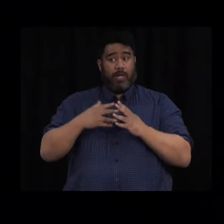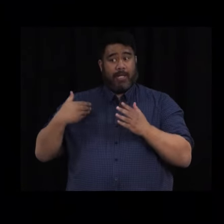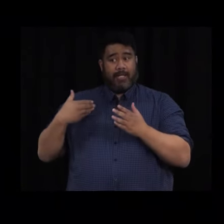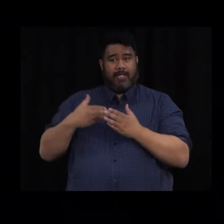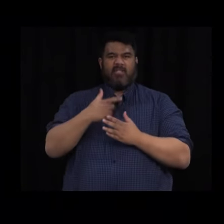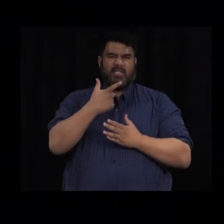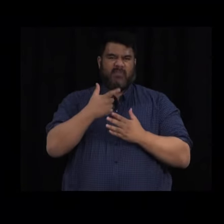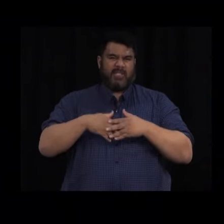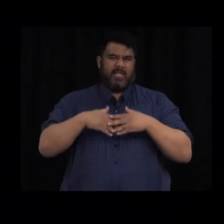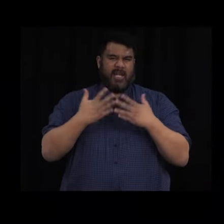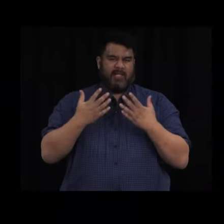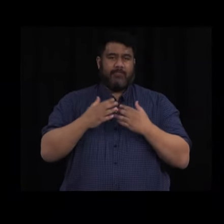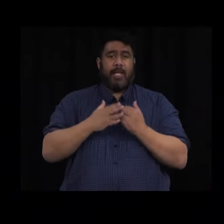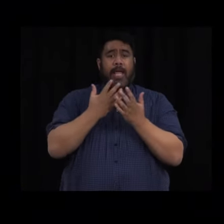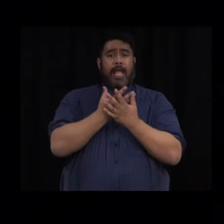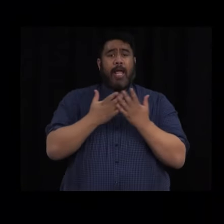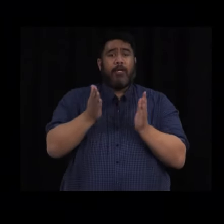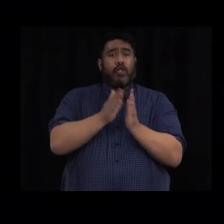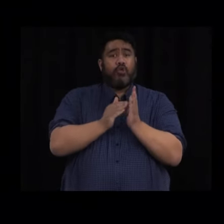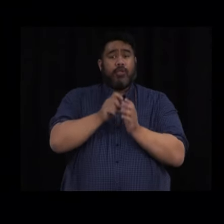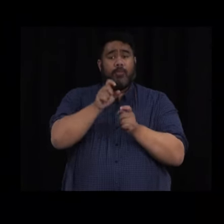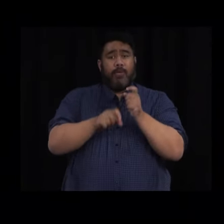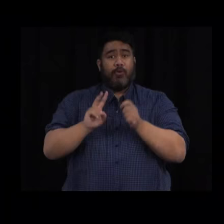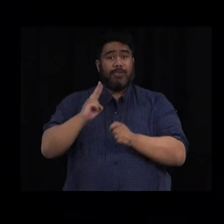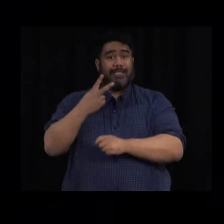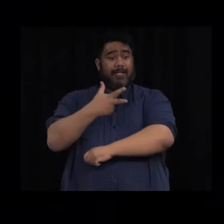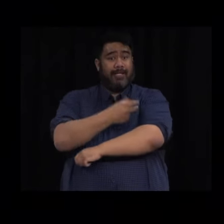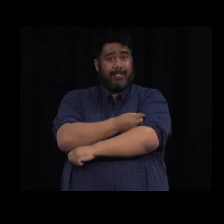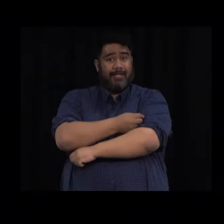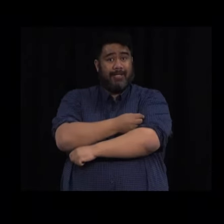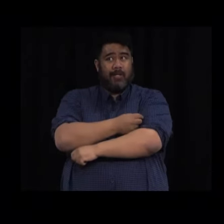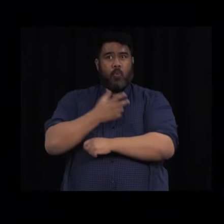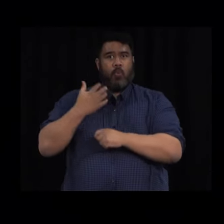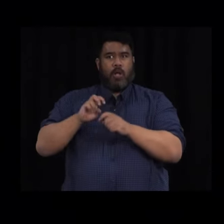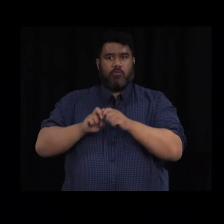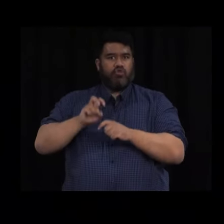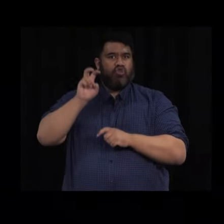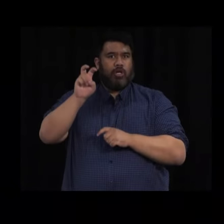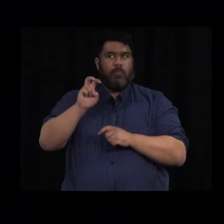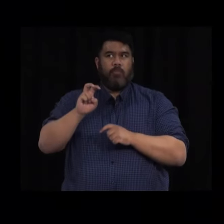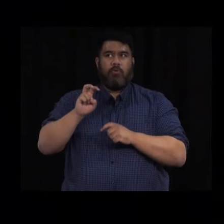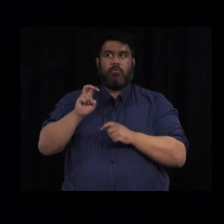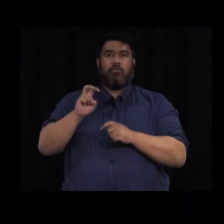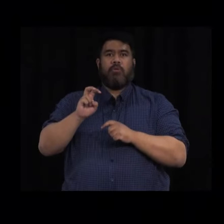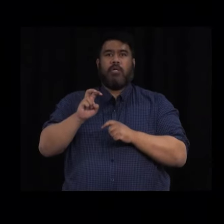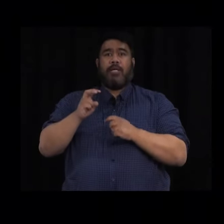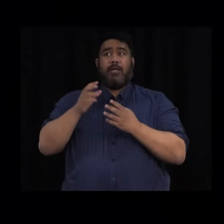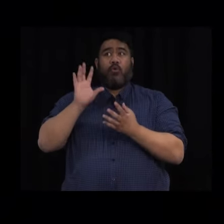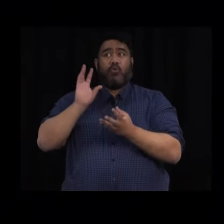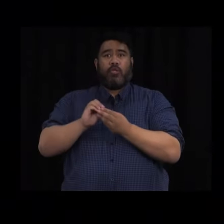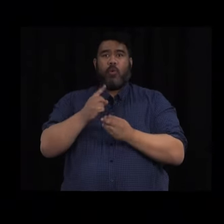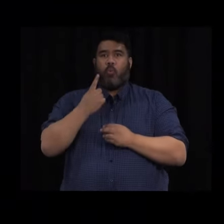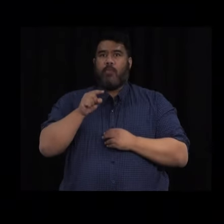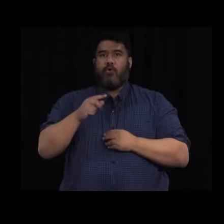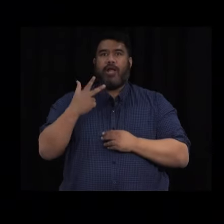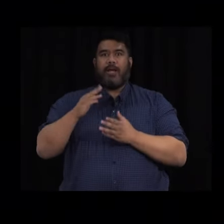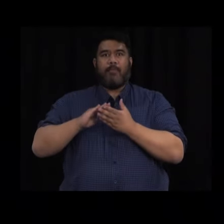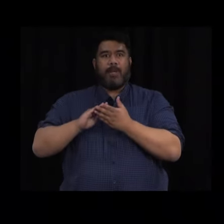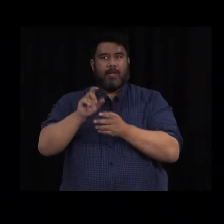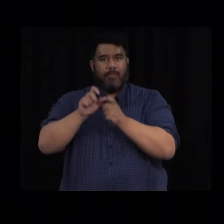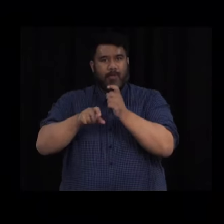Kiwis that have had their second dose has increased by almost 200,000 to 1.8 million. That's